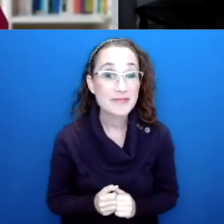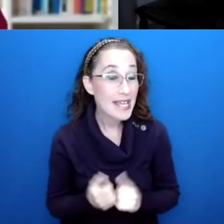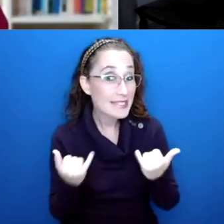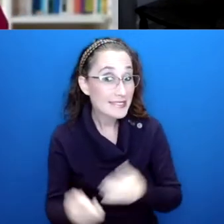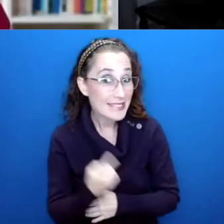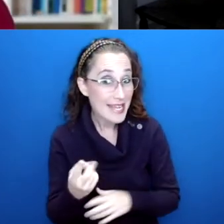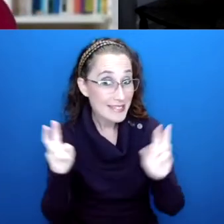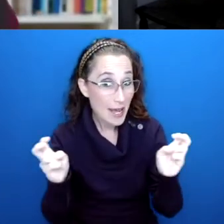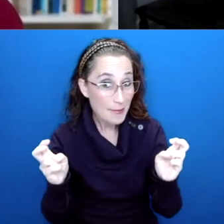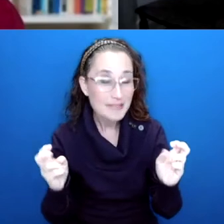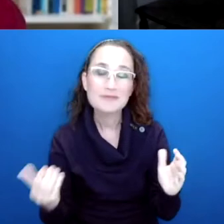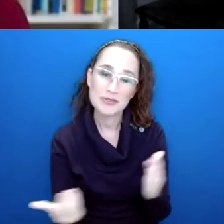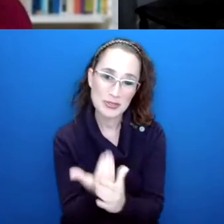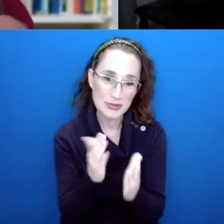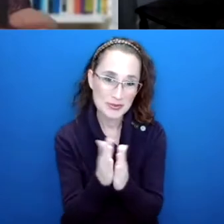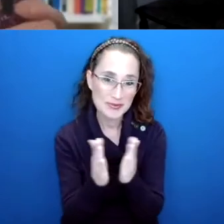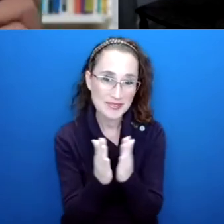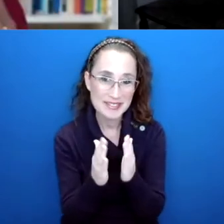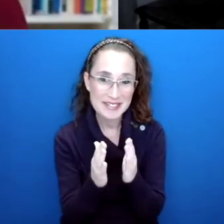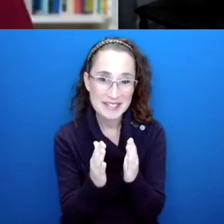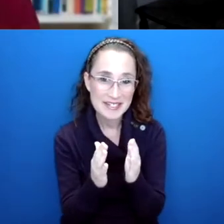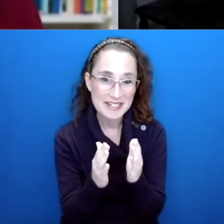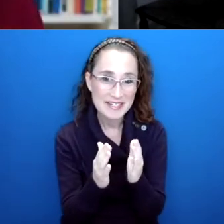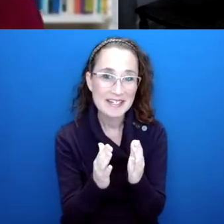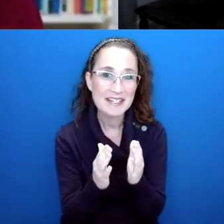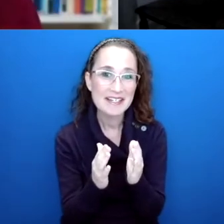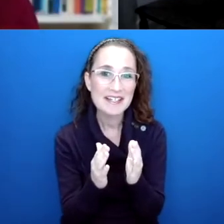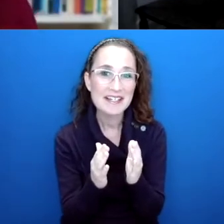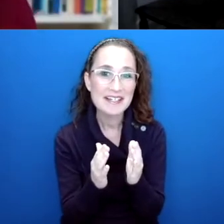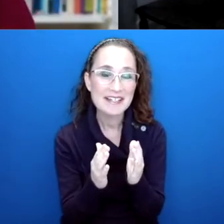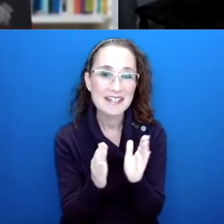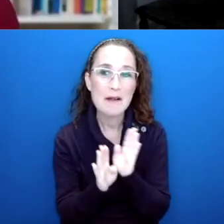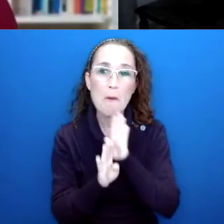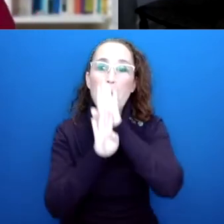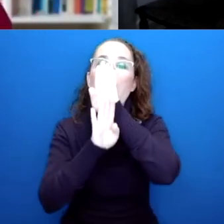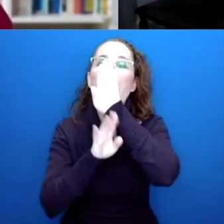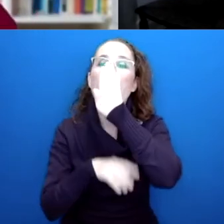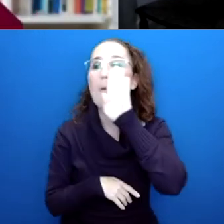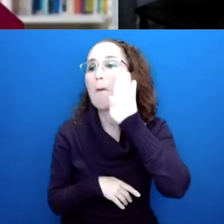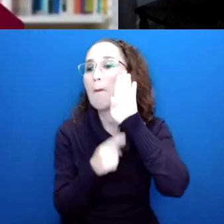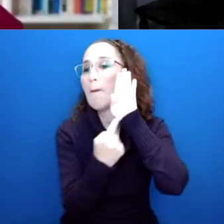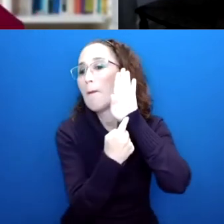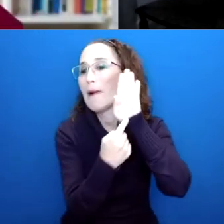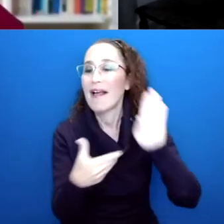today is your new book, which I'm going to hold up again in my little virtual world here, the power of fun.